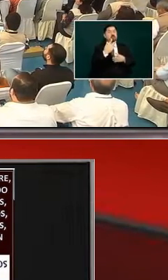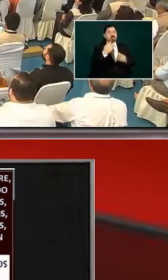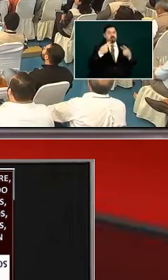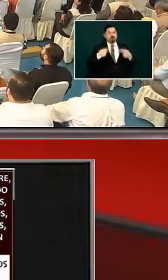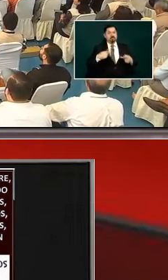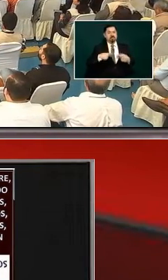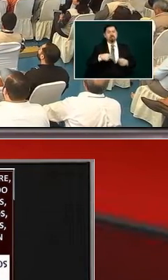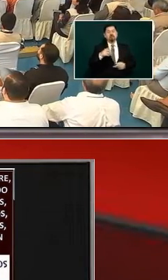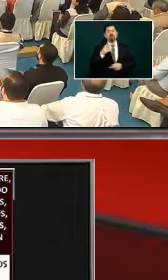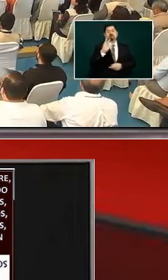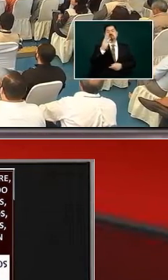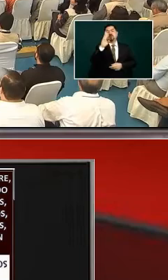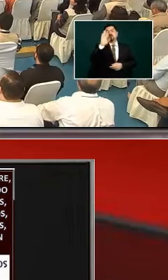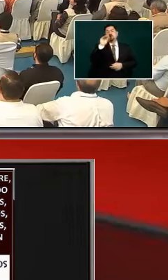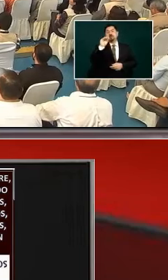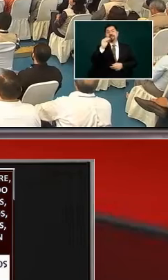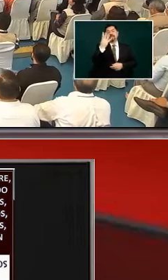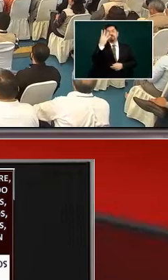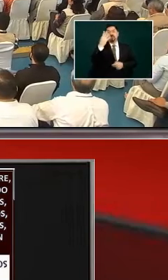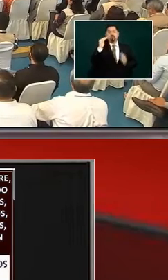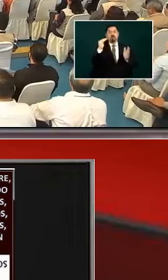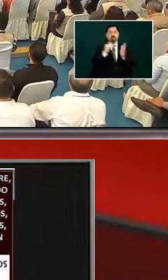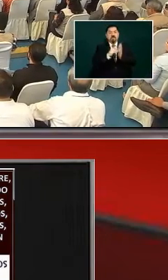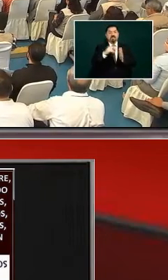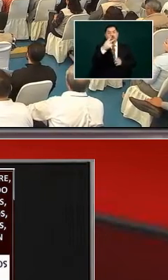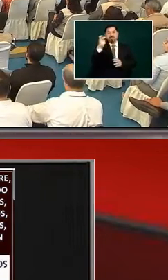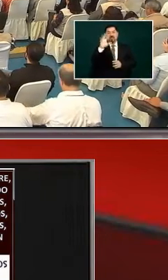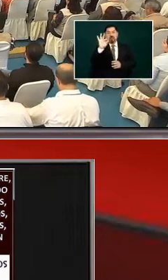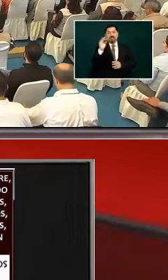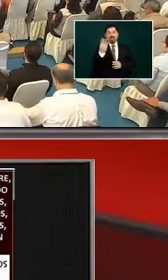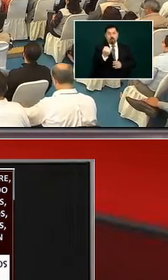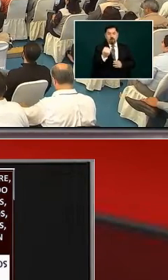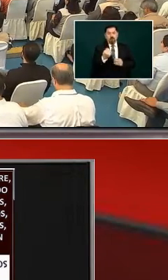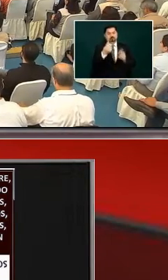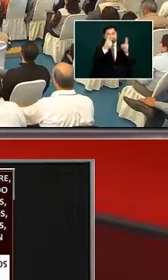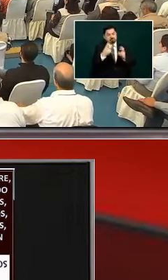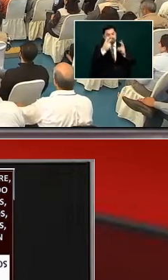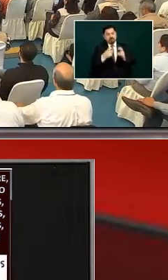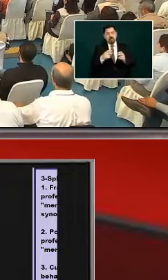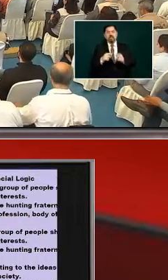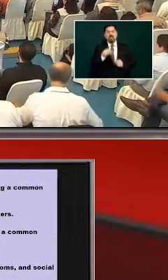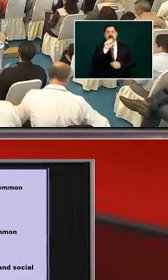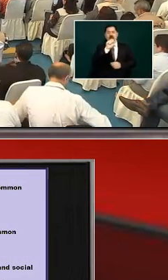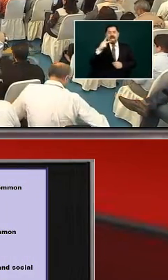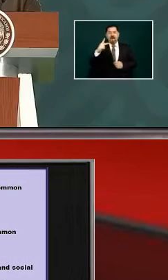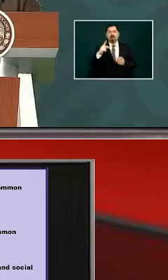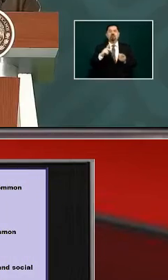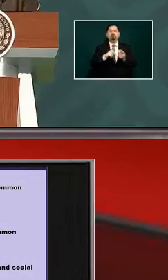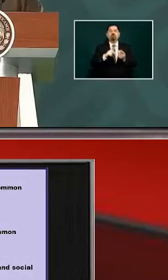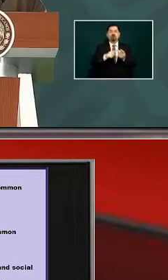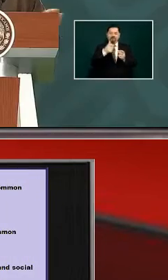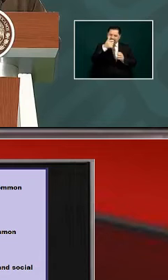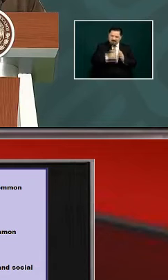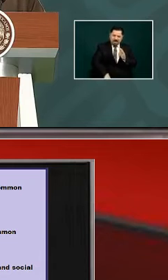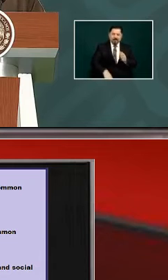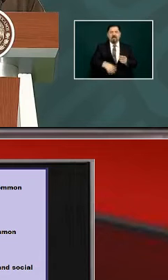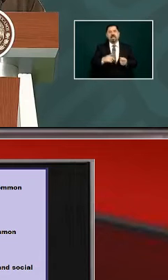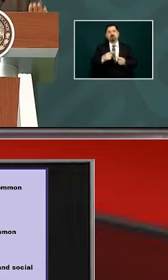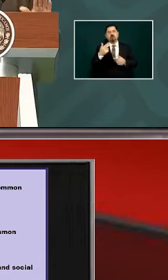there's 94 000 um people that have complained through the app